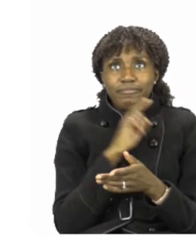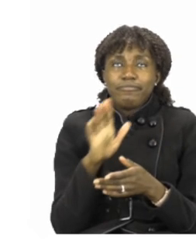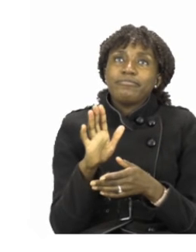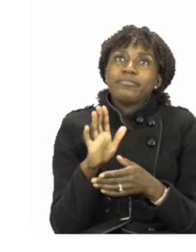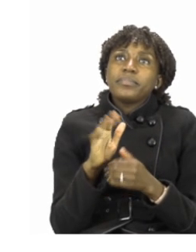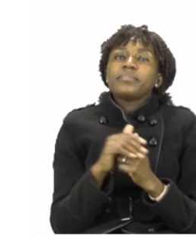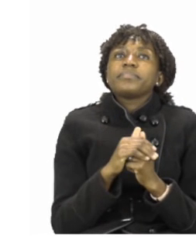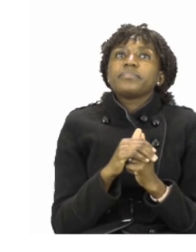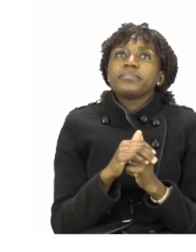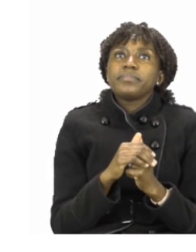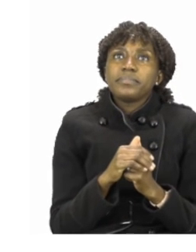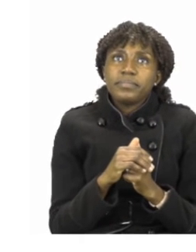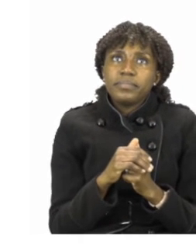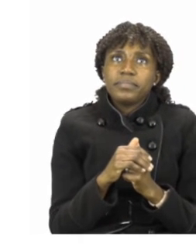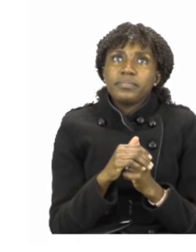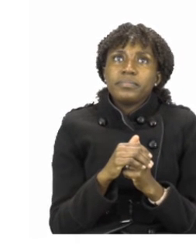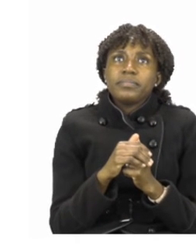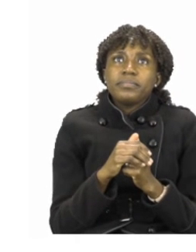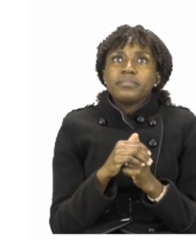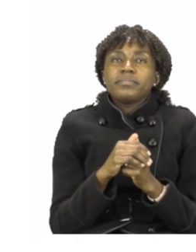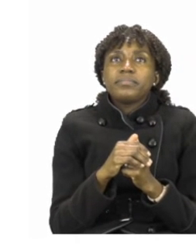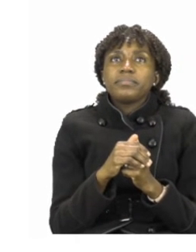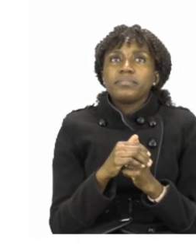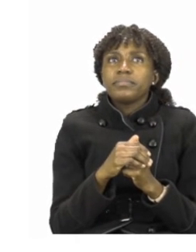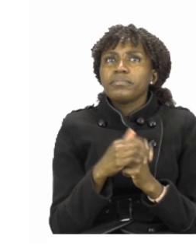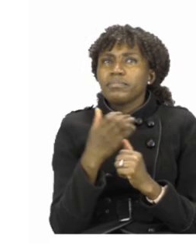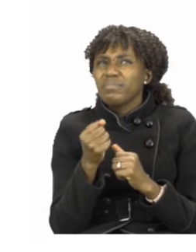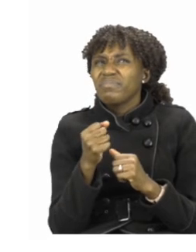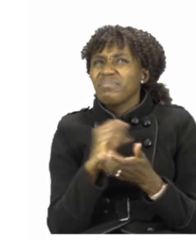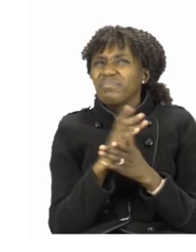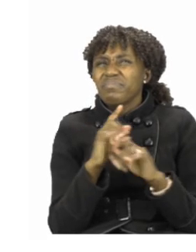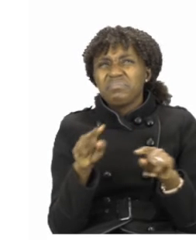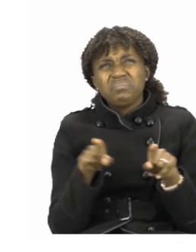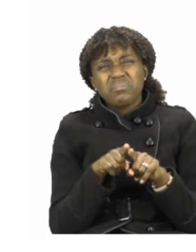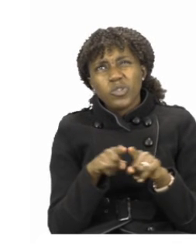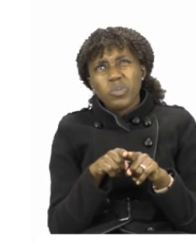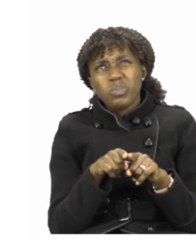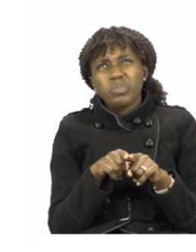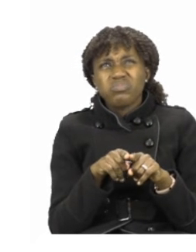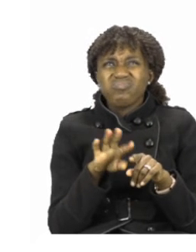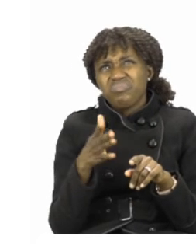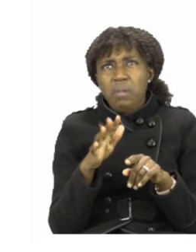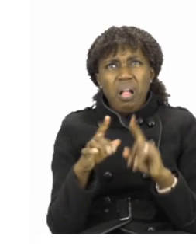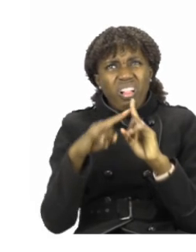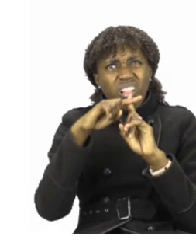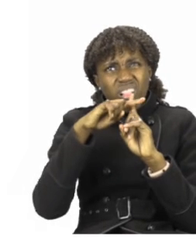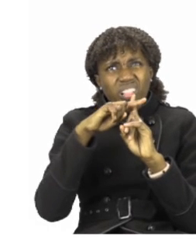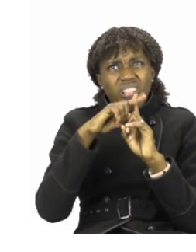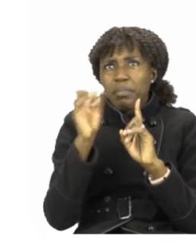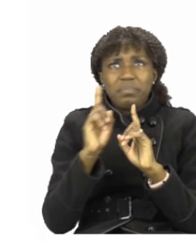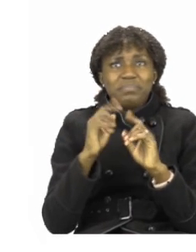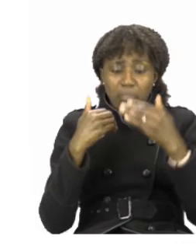On page 15, we have something that almost looks like a cross, but it's not a cross. It is a